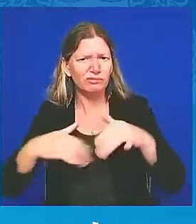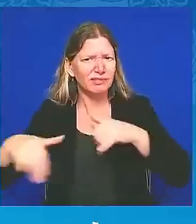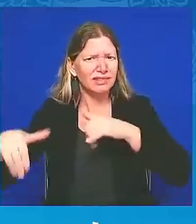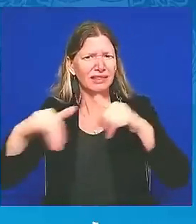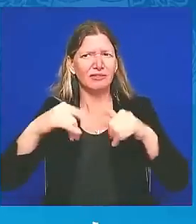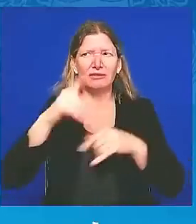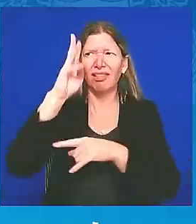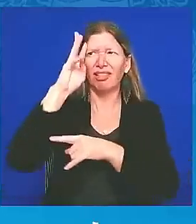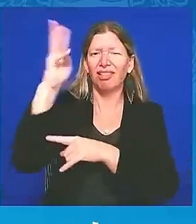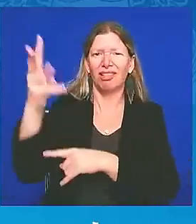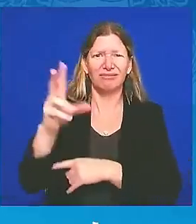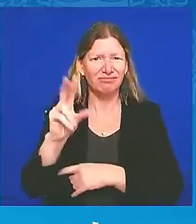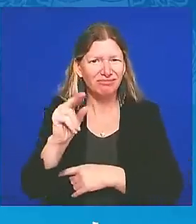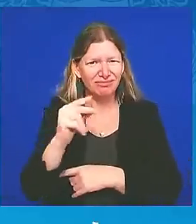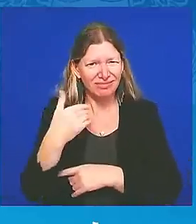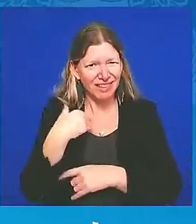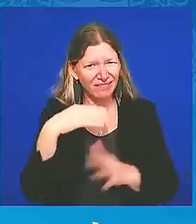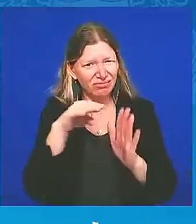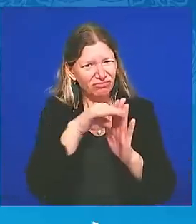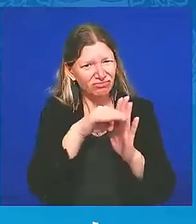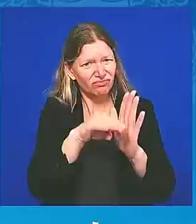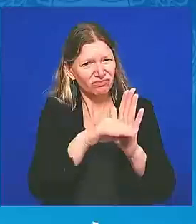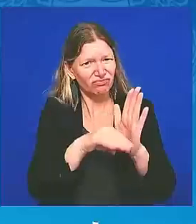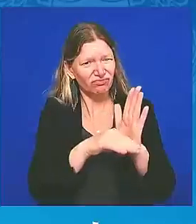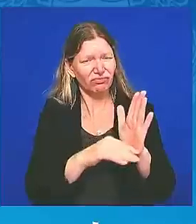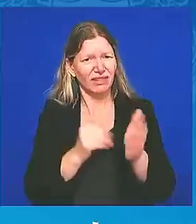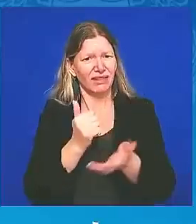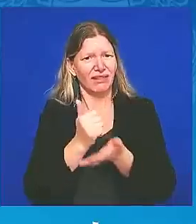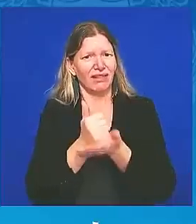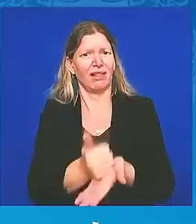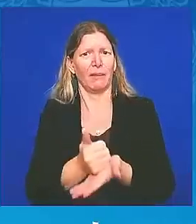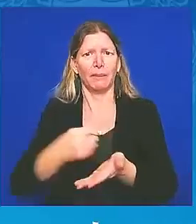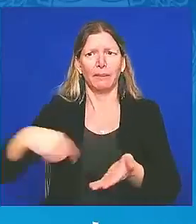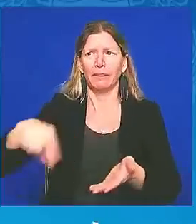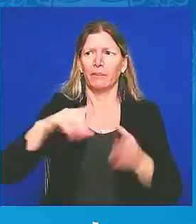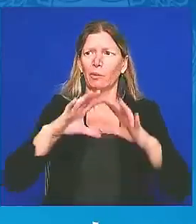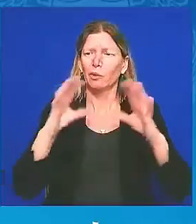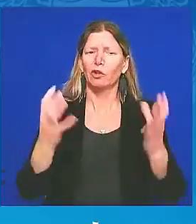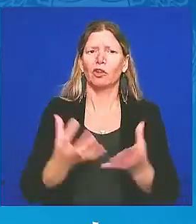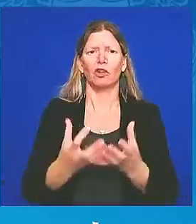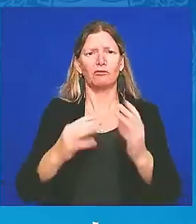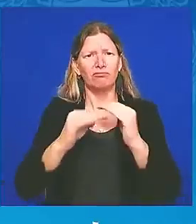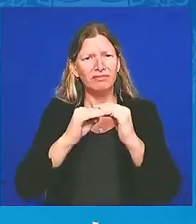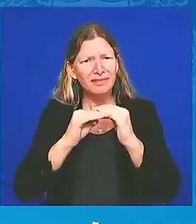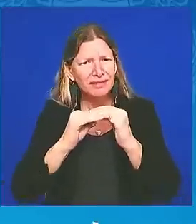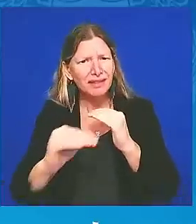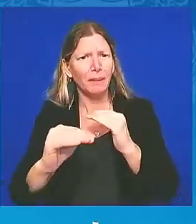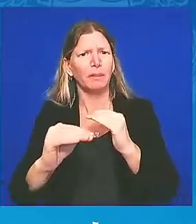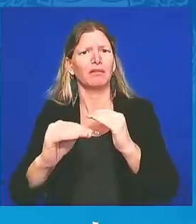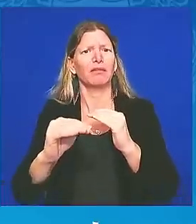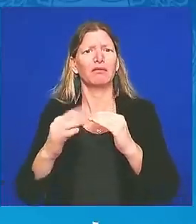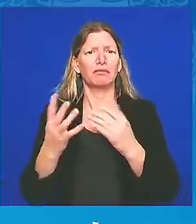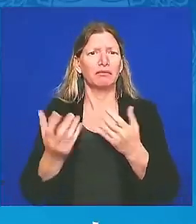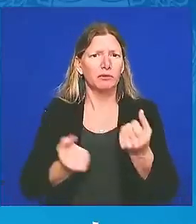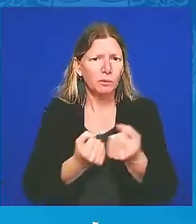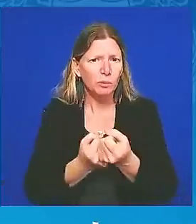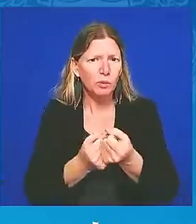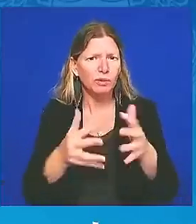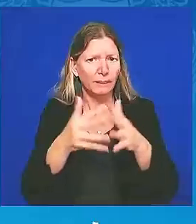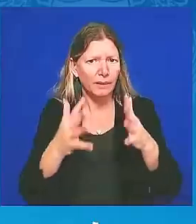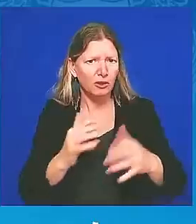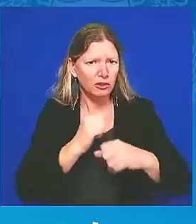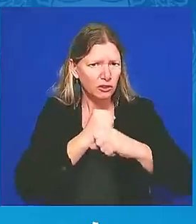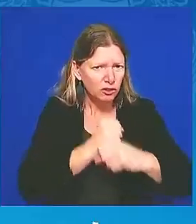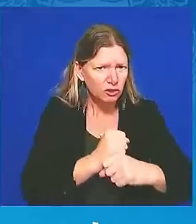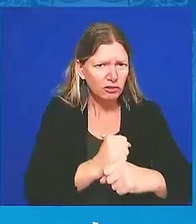They support American security and American prosperity. And when they are threatened anywhere,